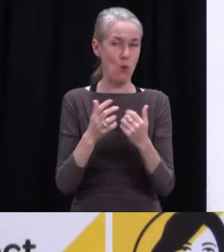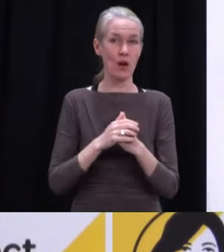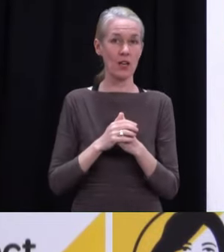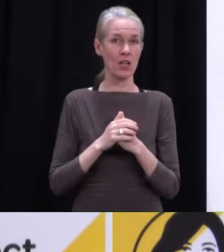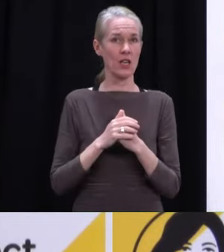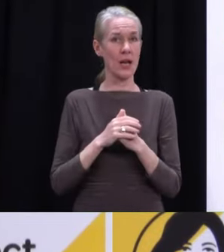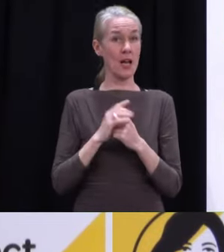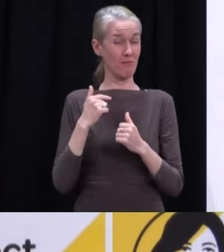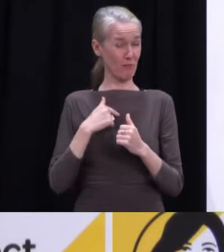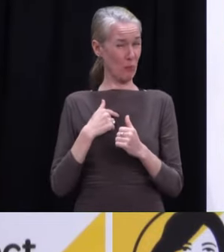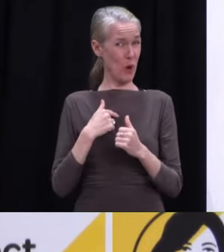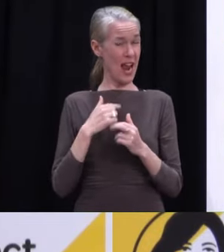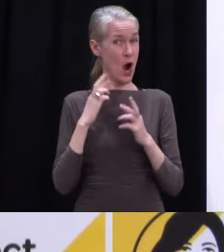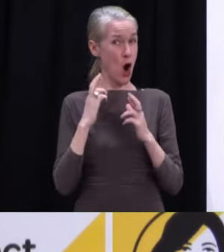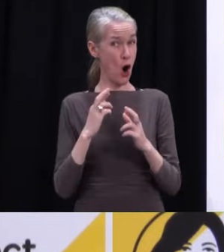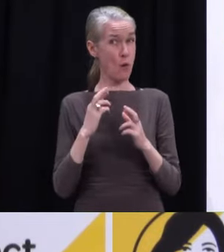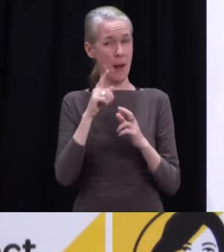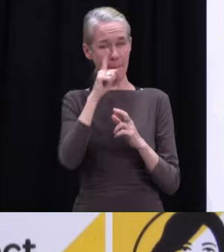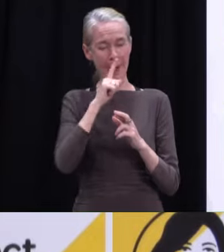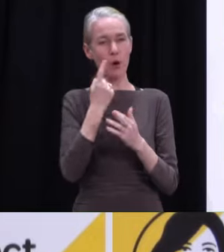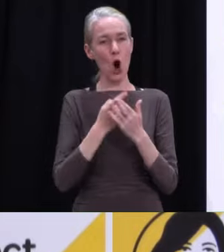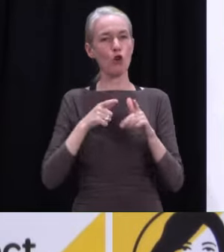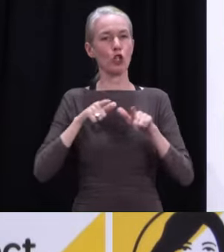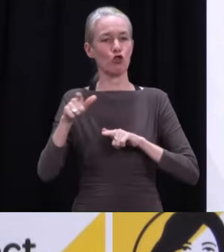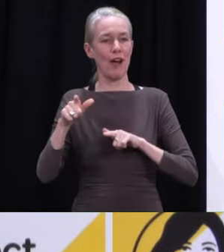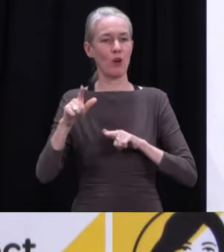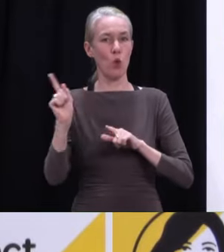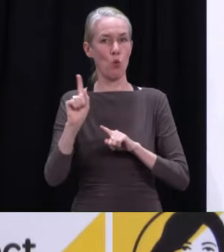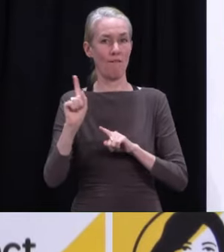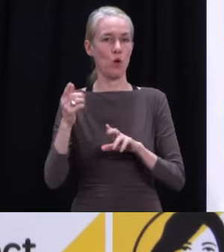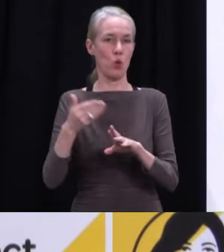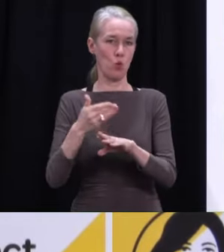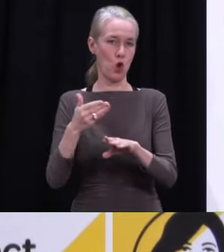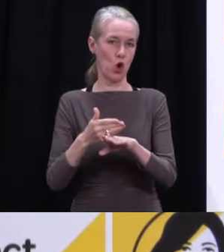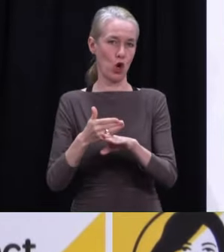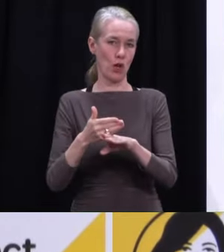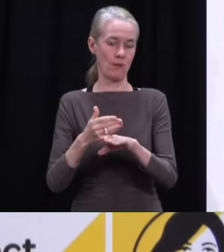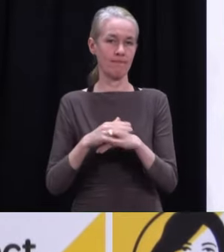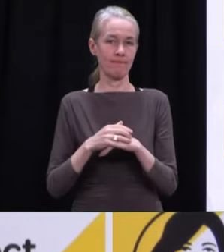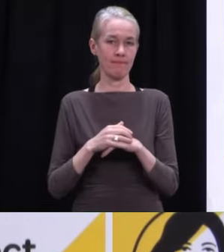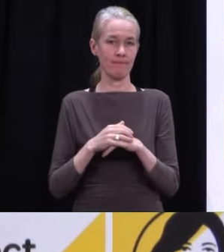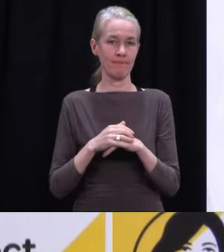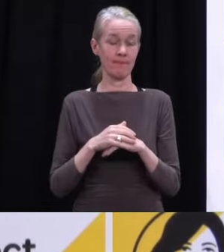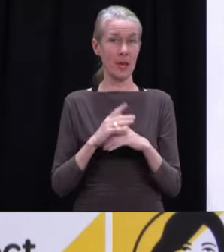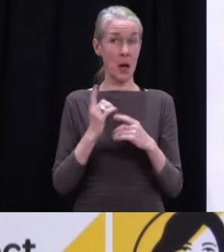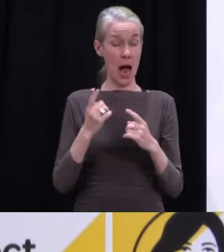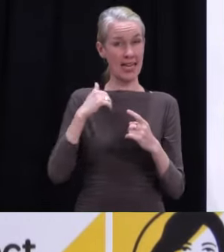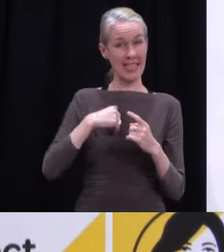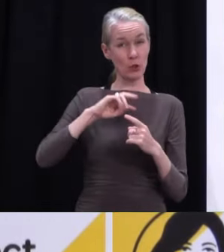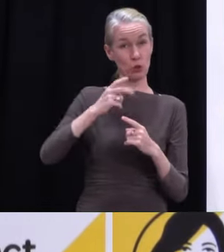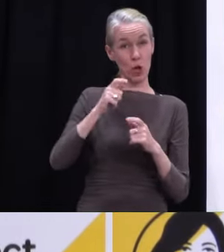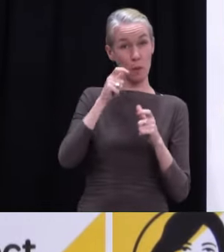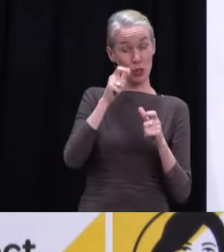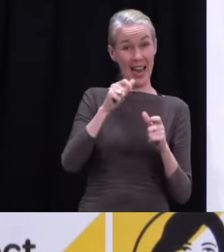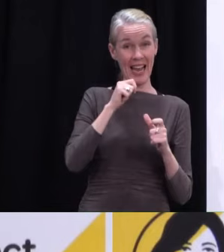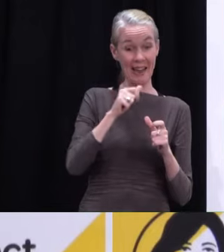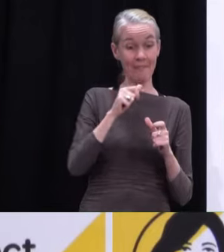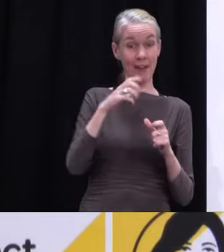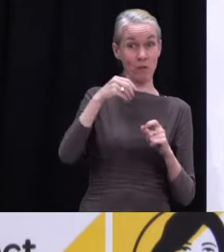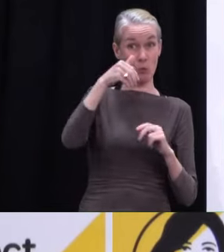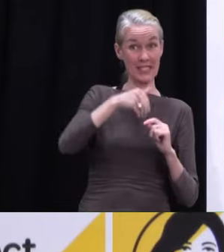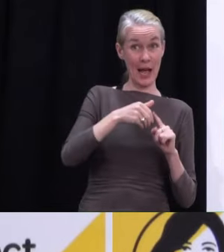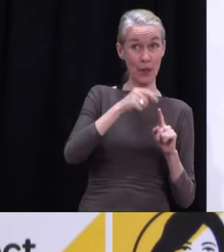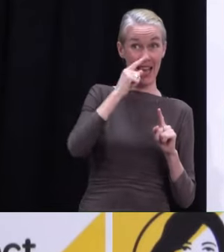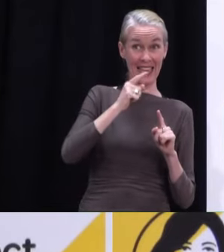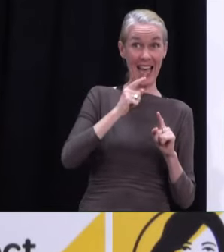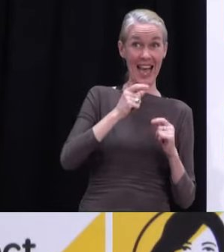reciprocal. But I just need to check whether the order work has been done. It is not a free-for-all, though. have narrowed it down